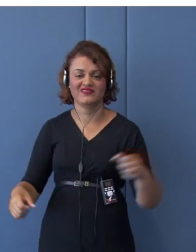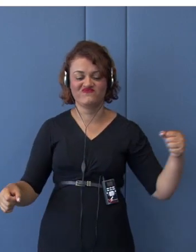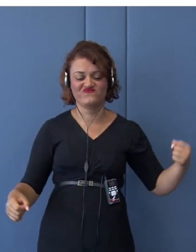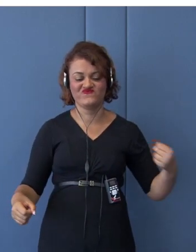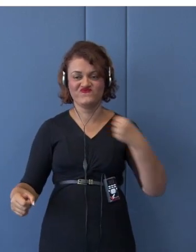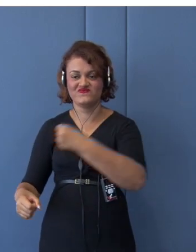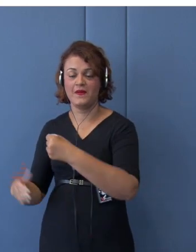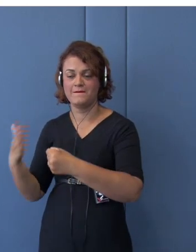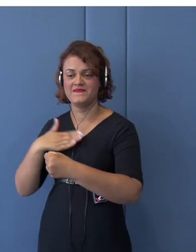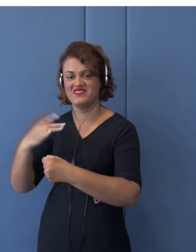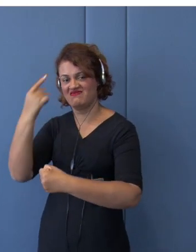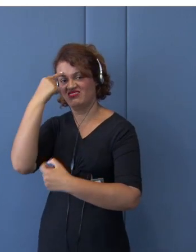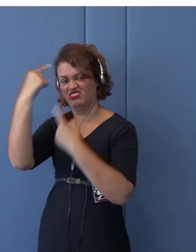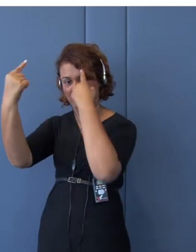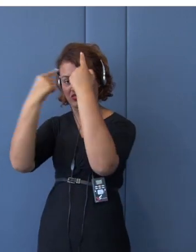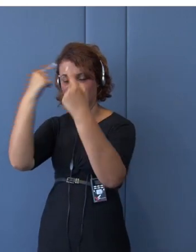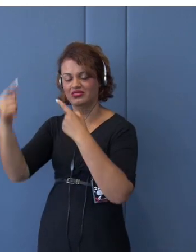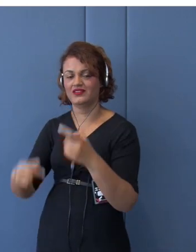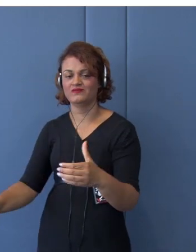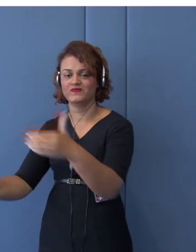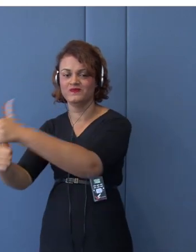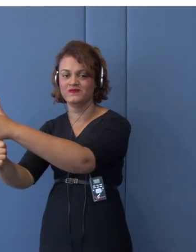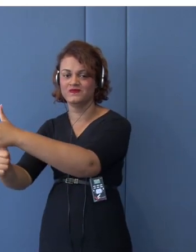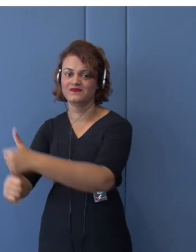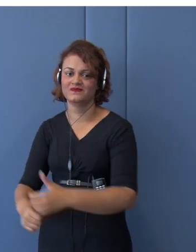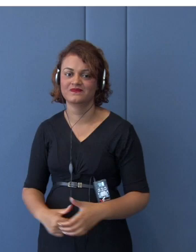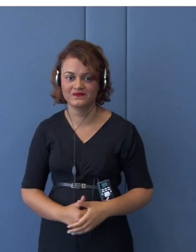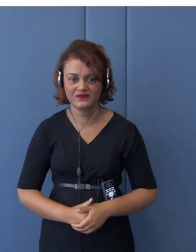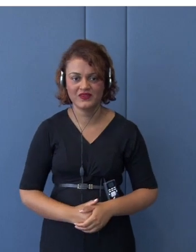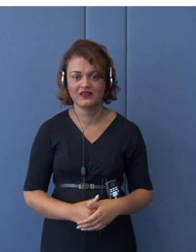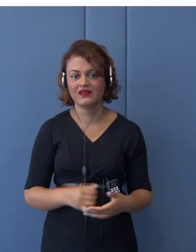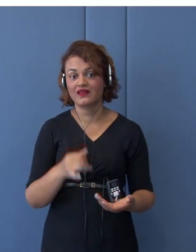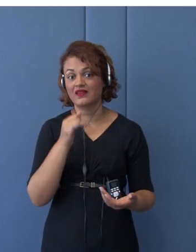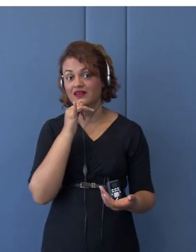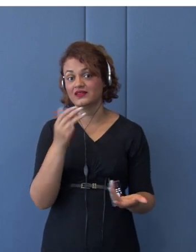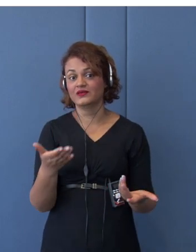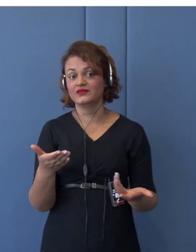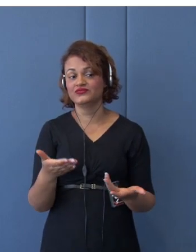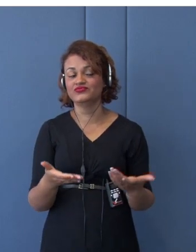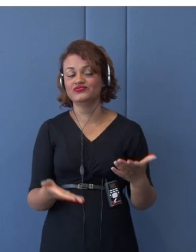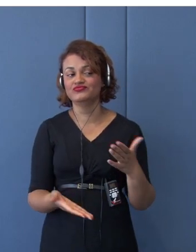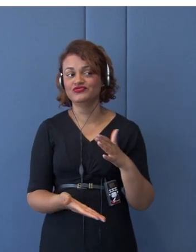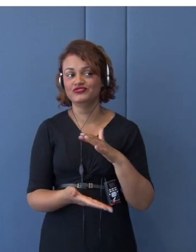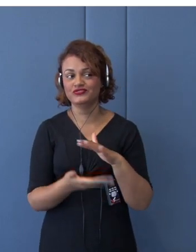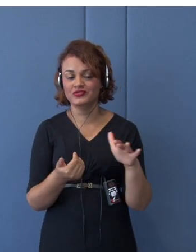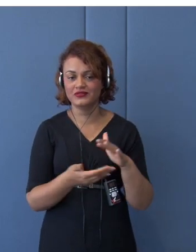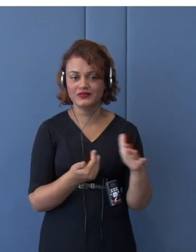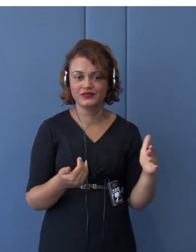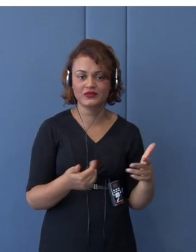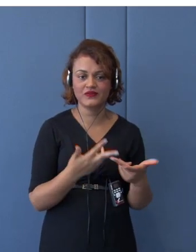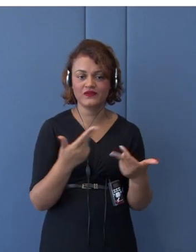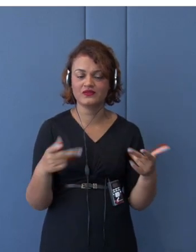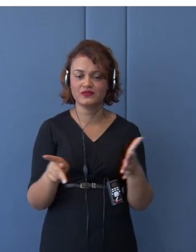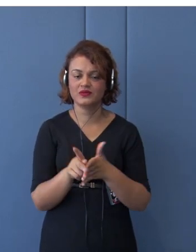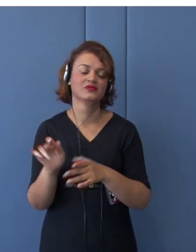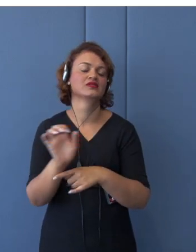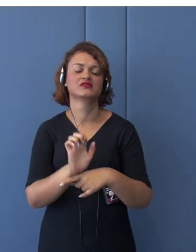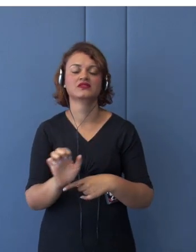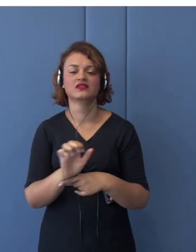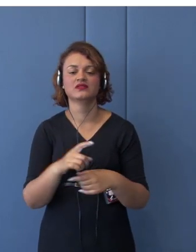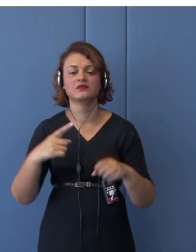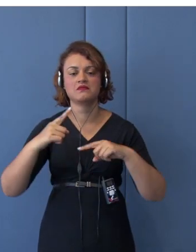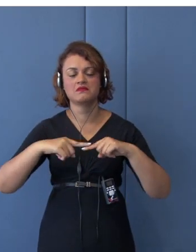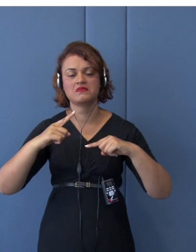aggressive use of anti-dumping measures, or state subsidies on steel. So, you see, United States should not have